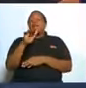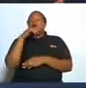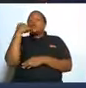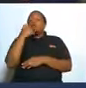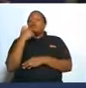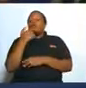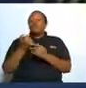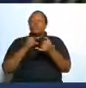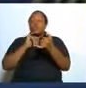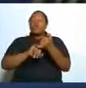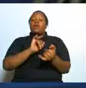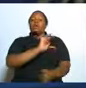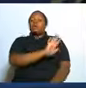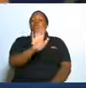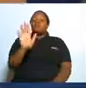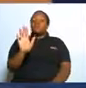wife